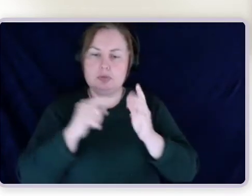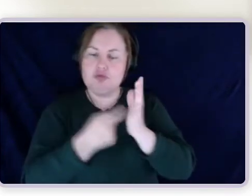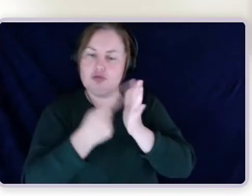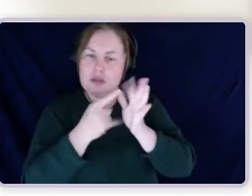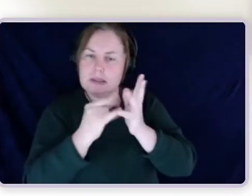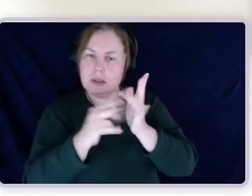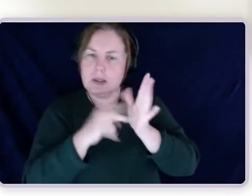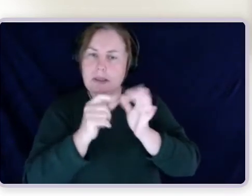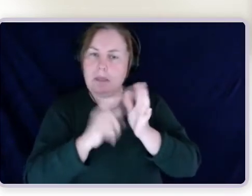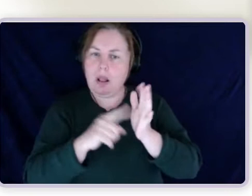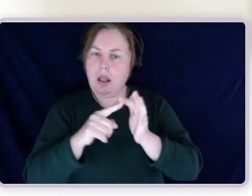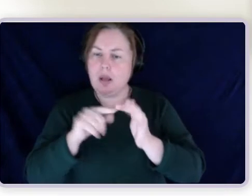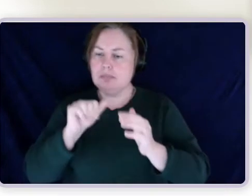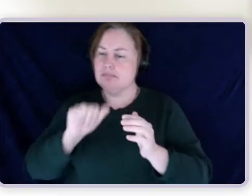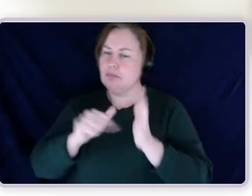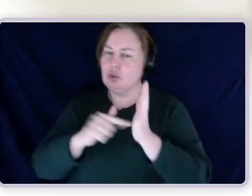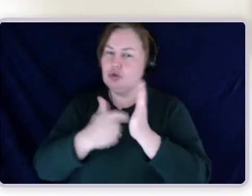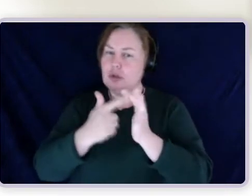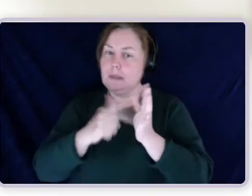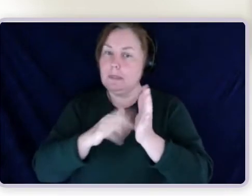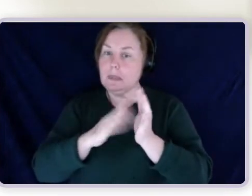something that prevents the person from being fully treated?